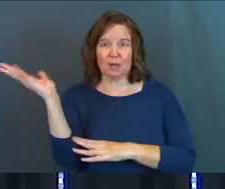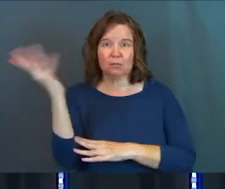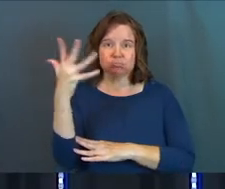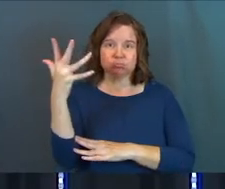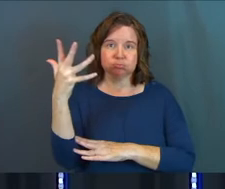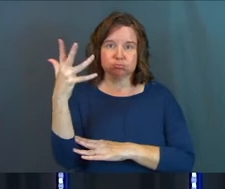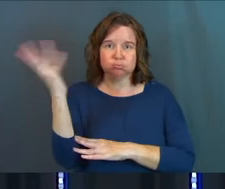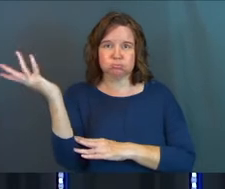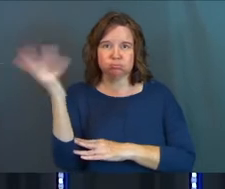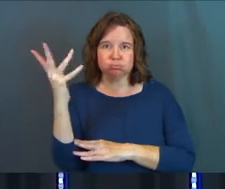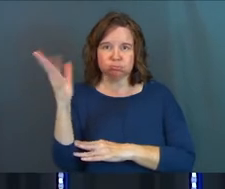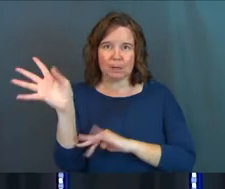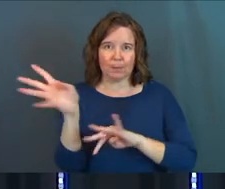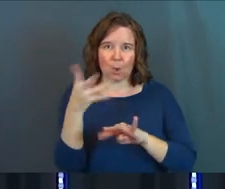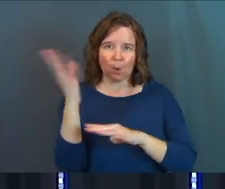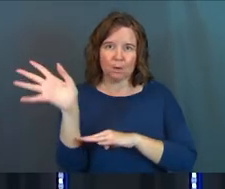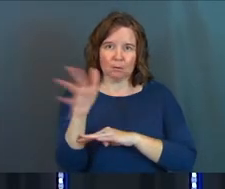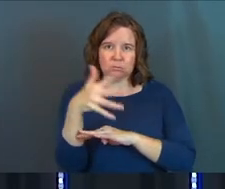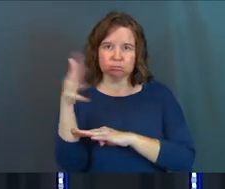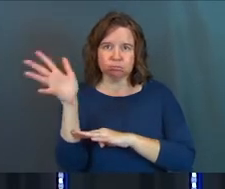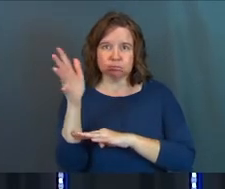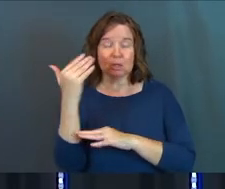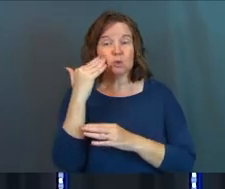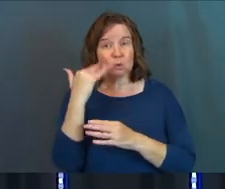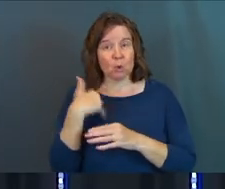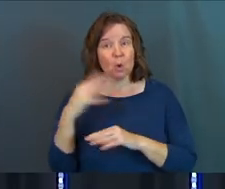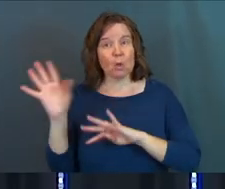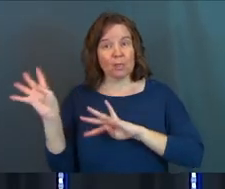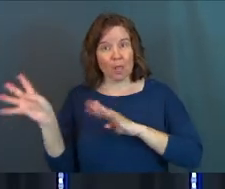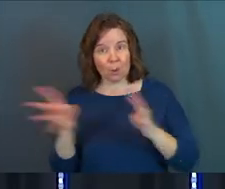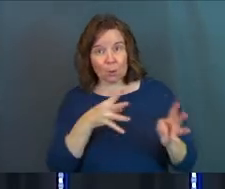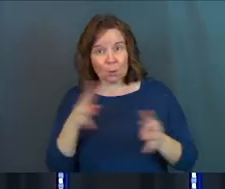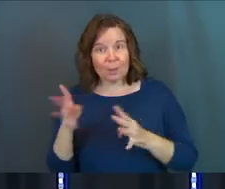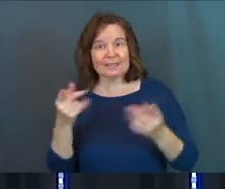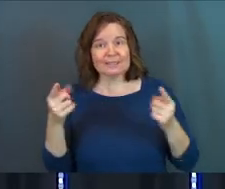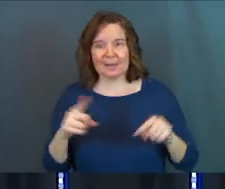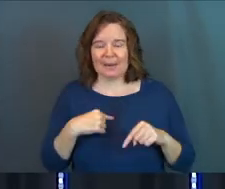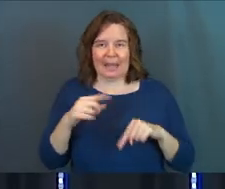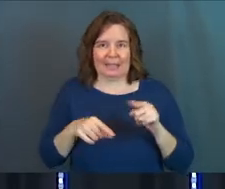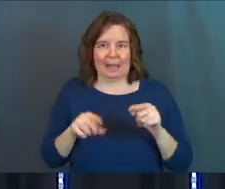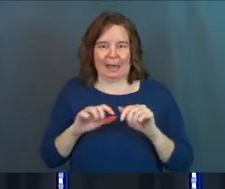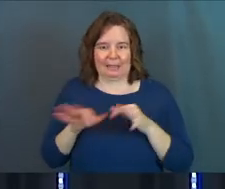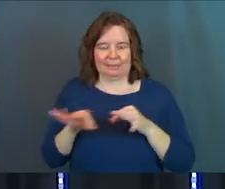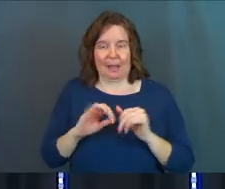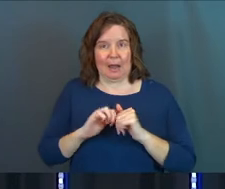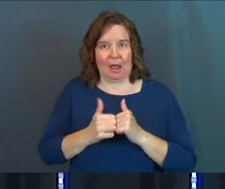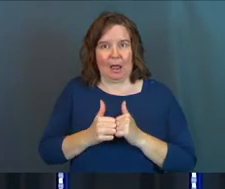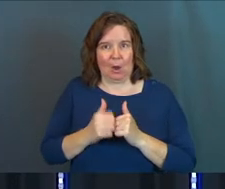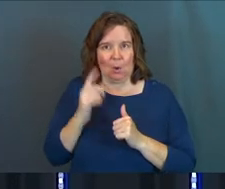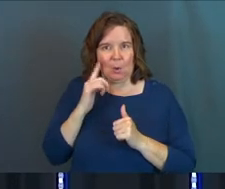blowing the leaves around. And you can see the effects of the wind. And you can know that wind happened. But I can't explain to you how.